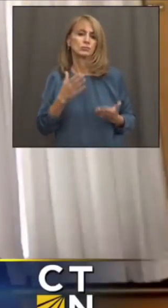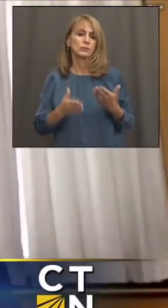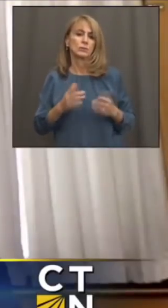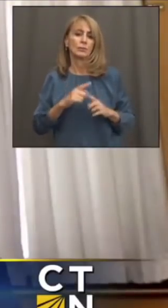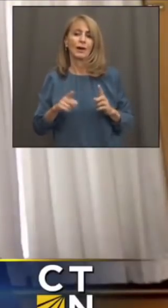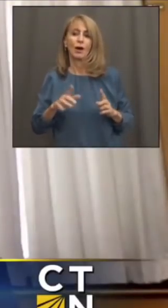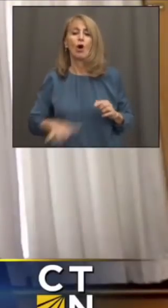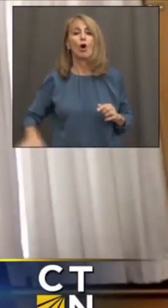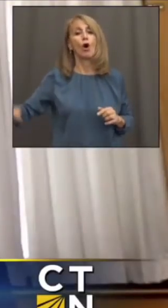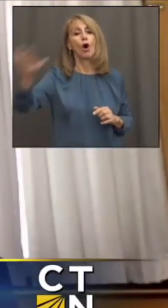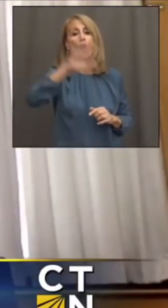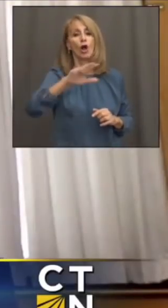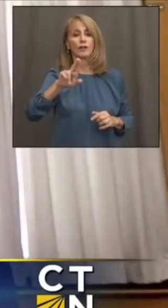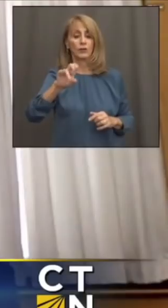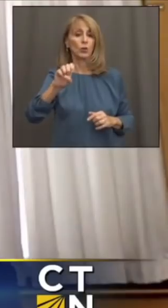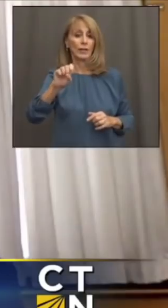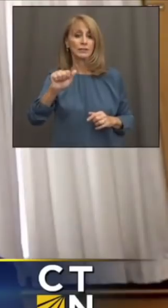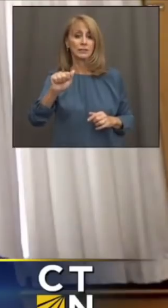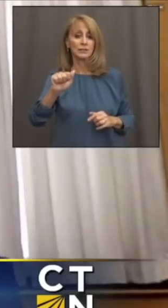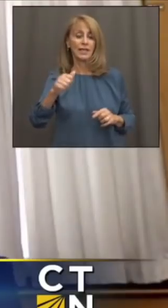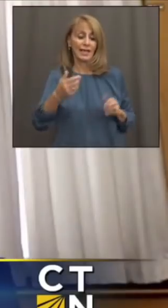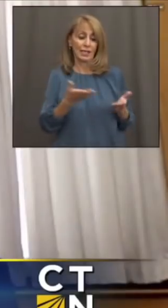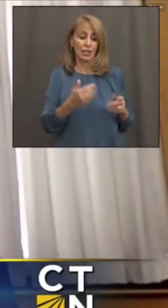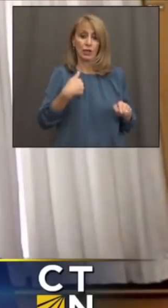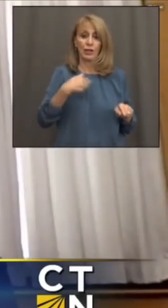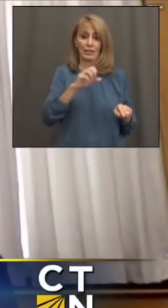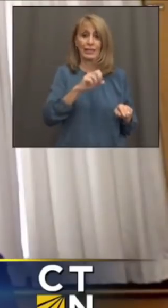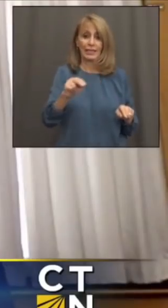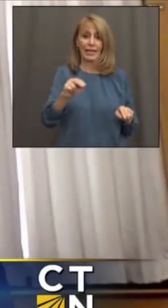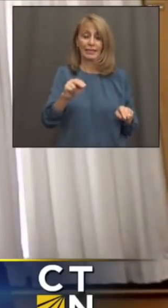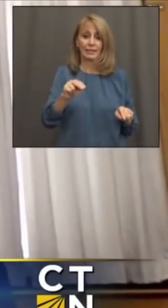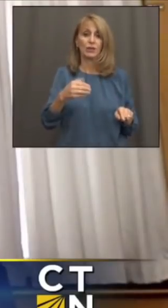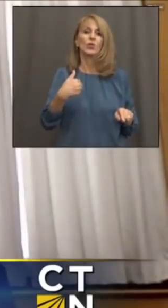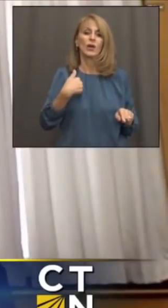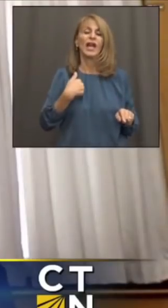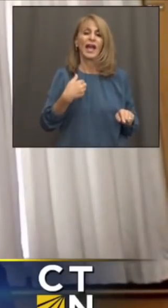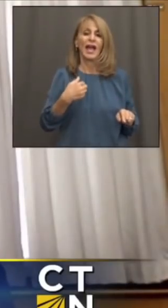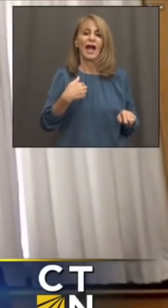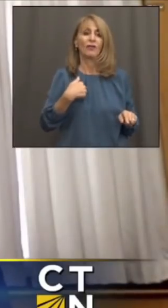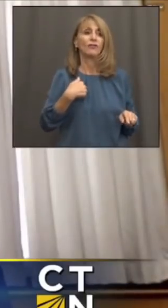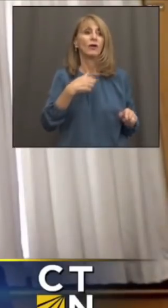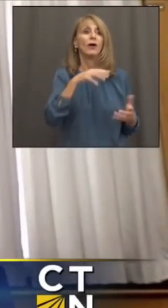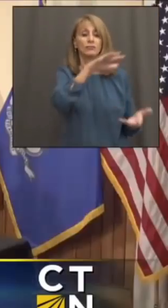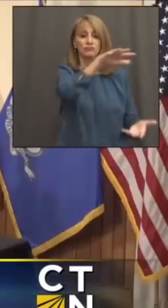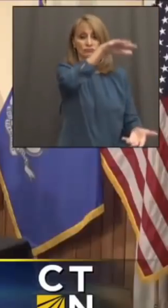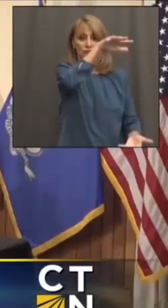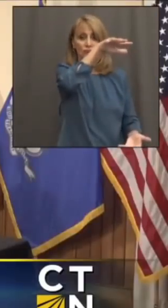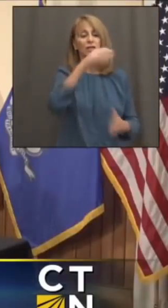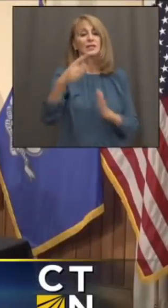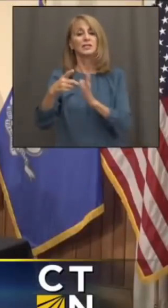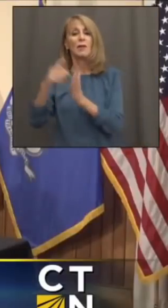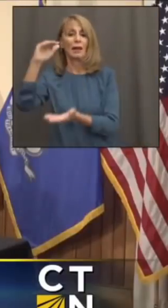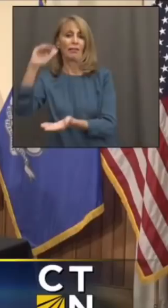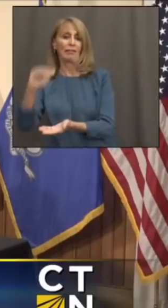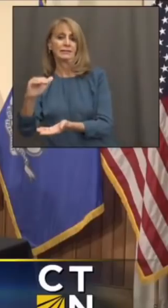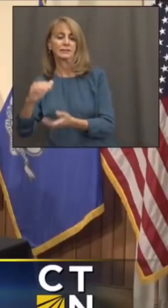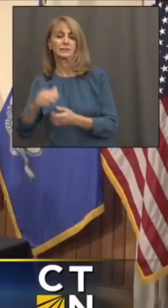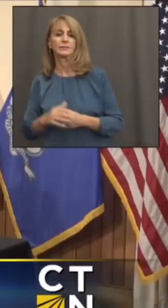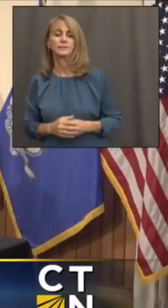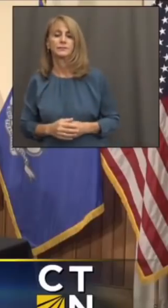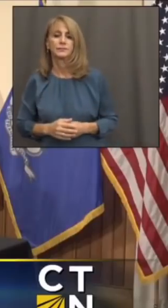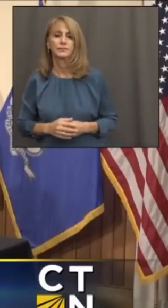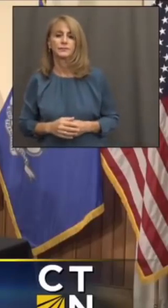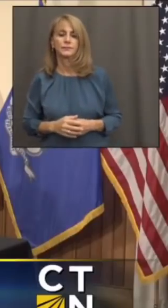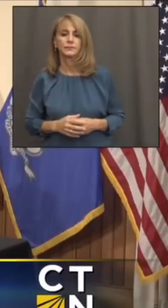But, you know, now we're in a position where, you know, we have more supply than demand. Thanks. Governor, you were